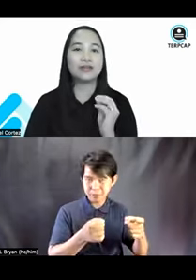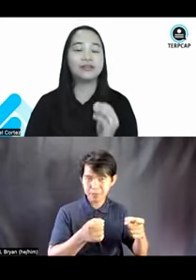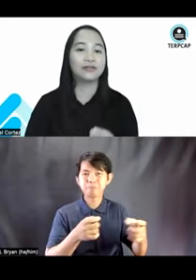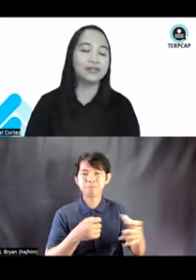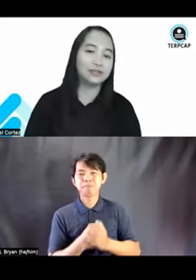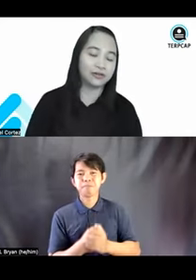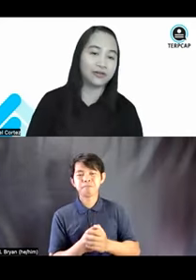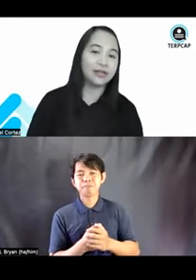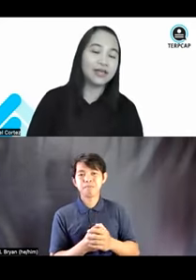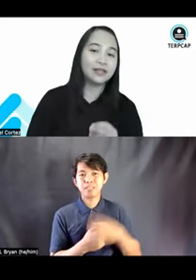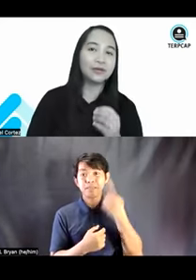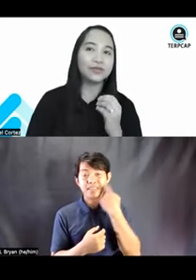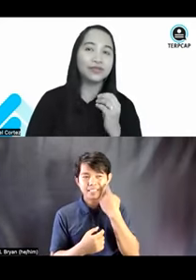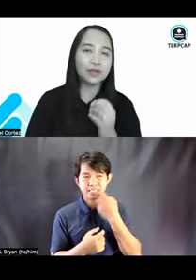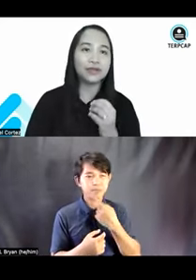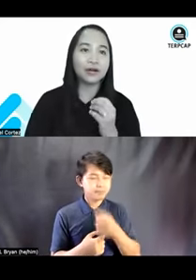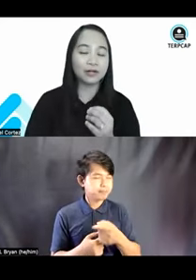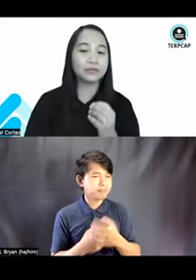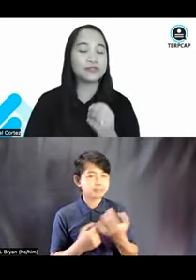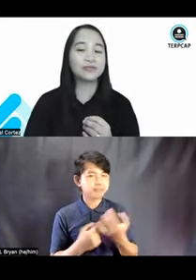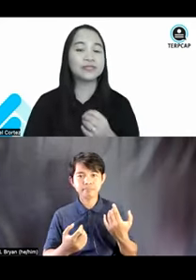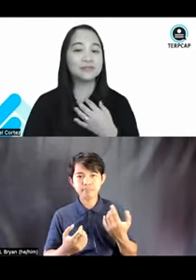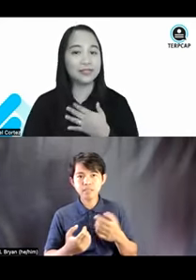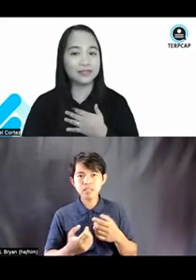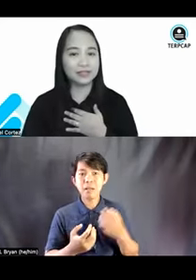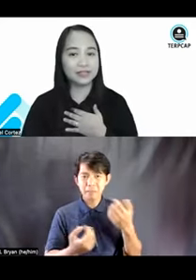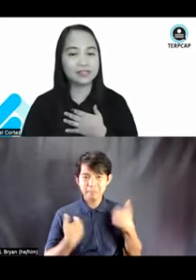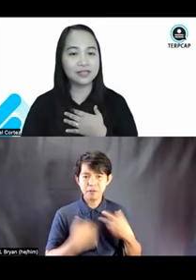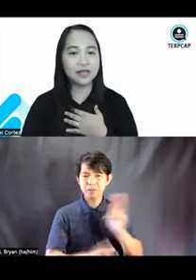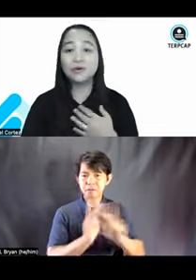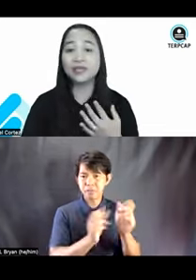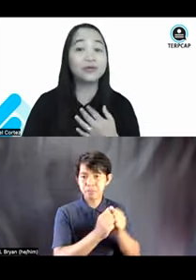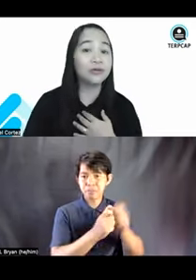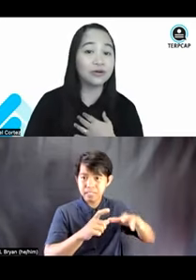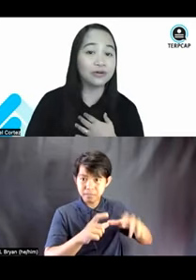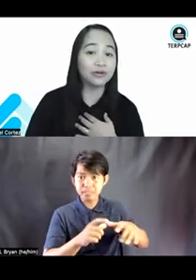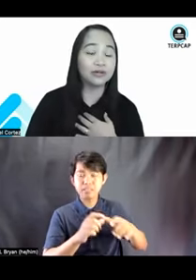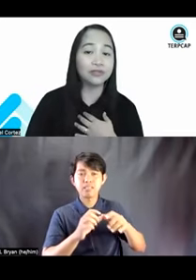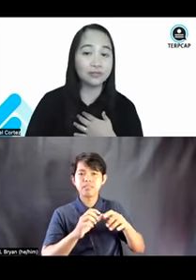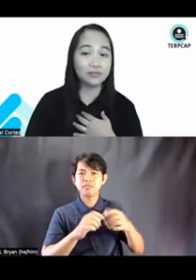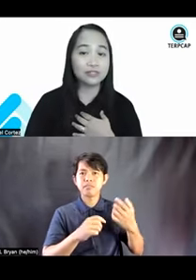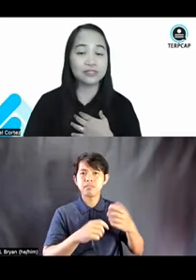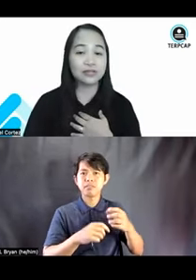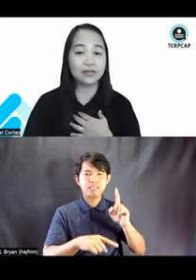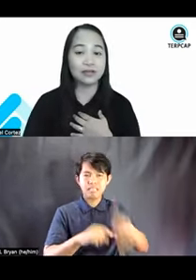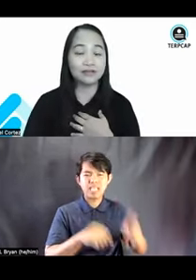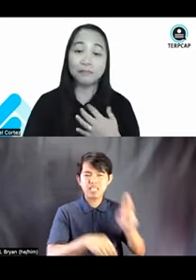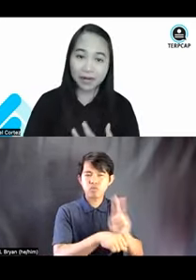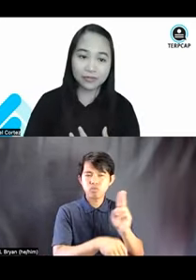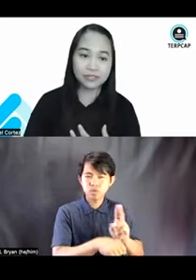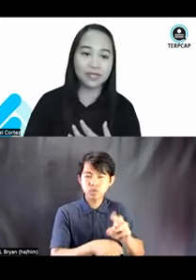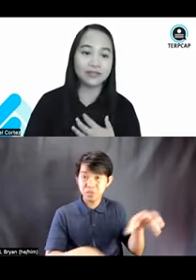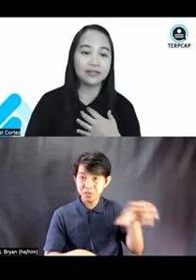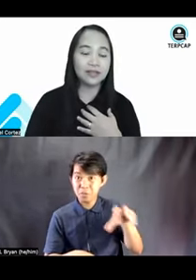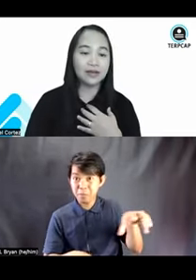was sharing earlier. Now, there are persons with disabilities disabilities who can no longer use the